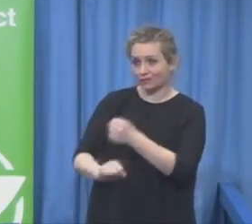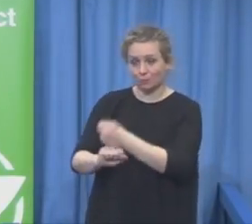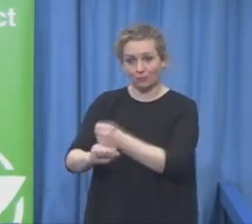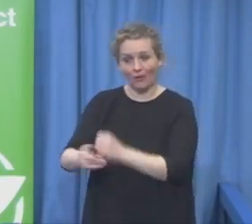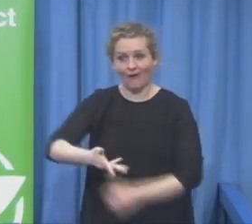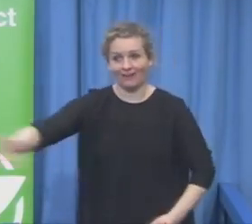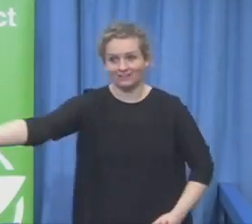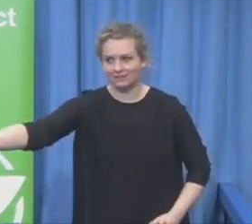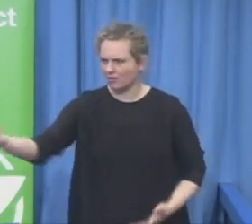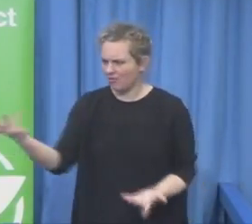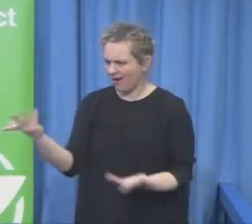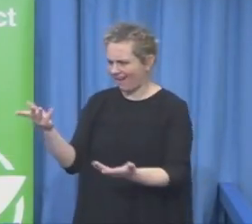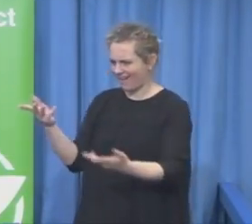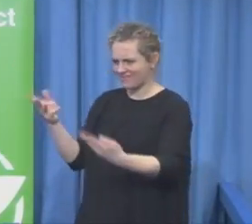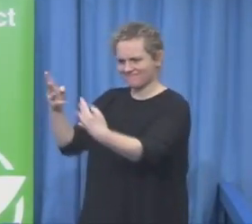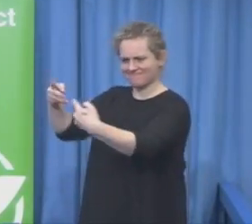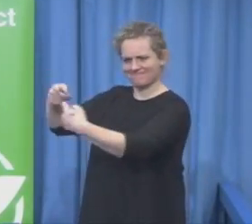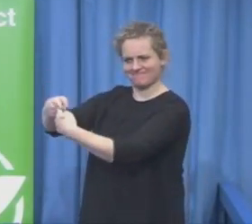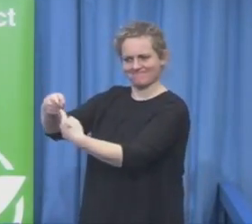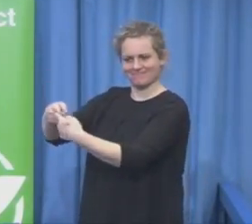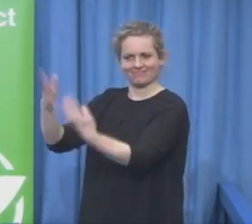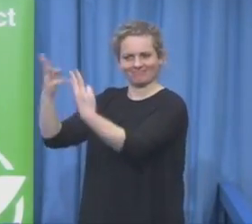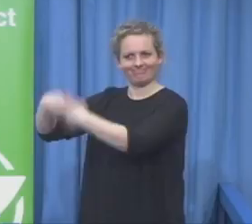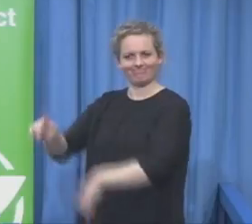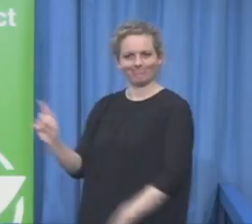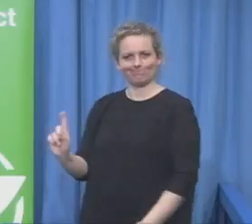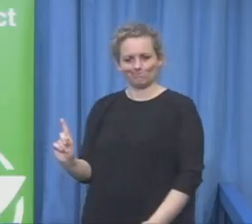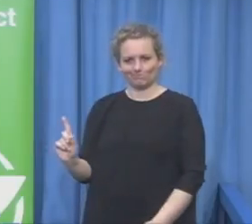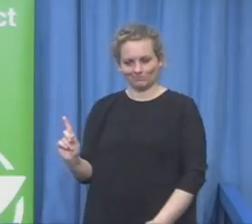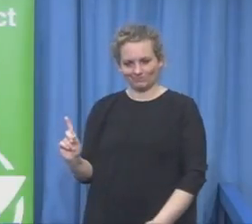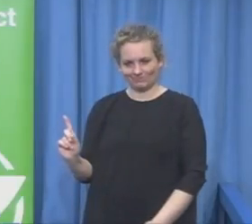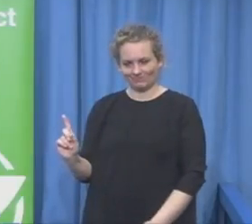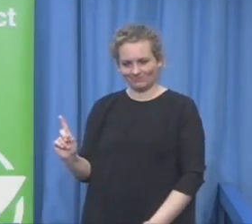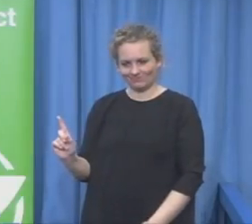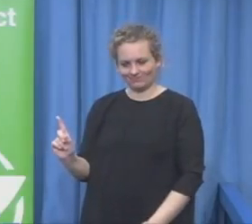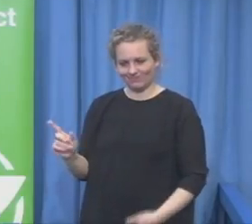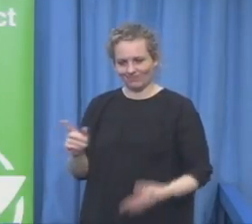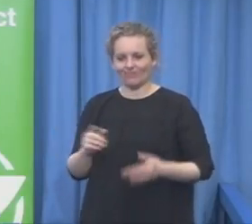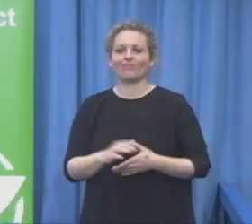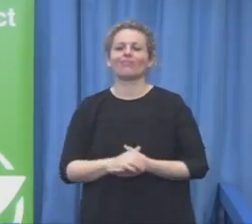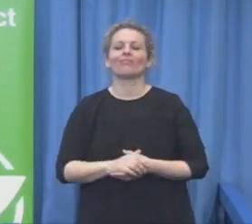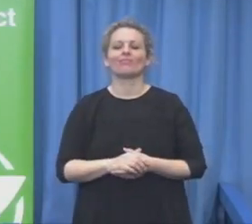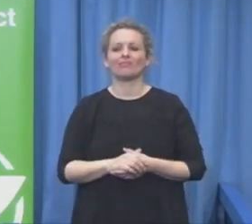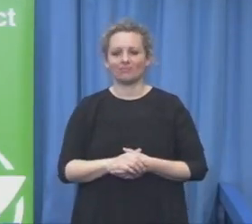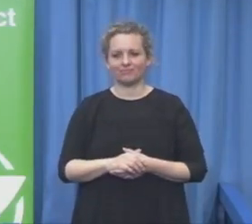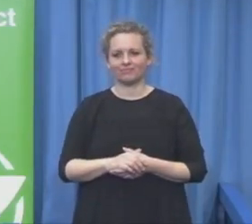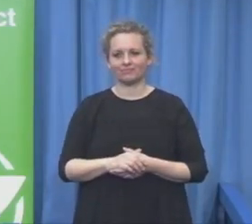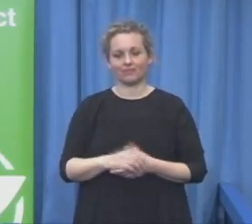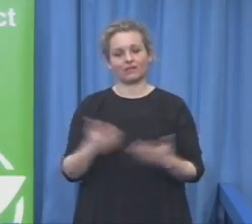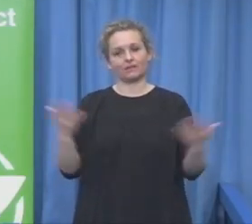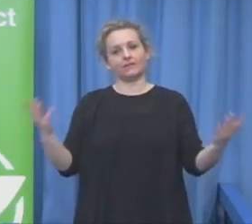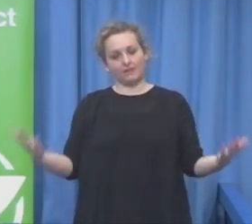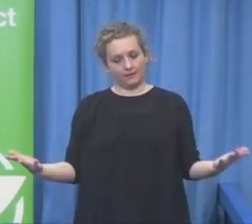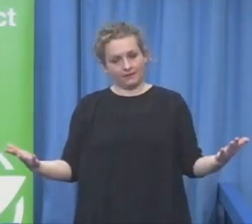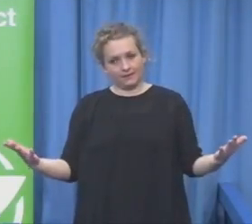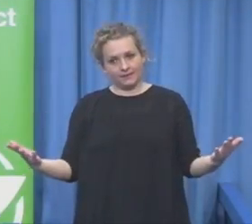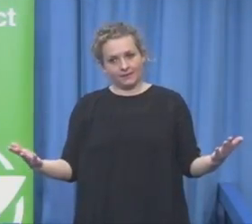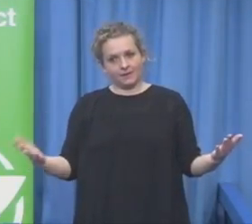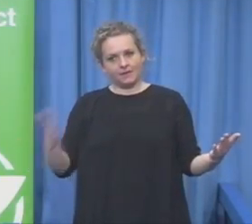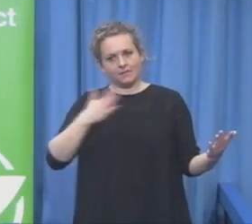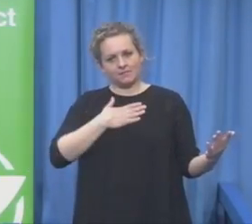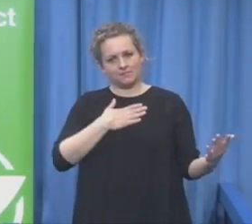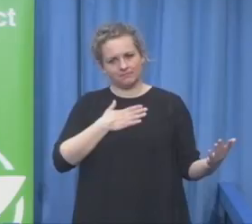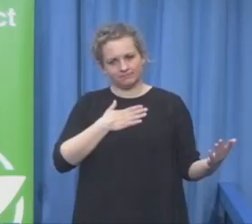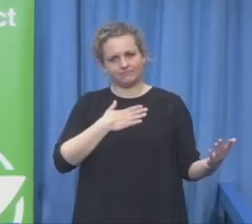when we ourselves don't go for a mindset change,